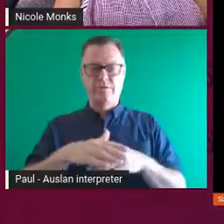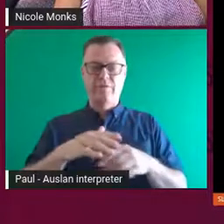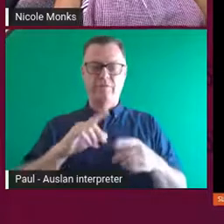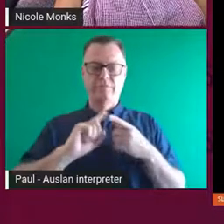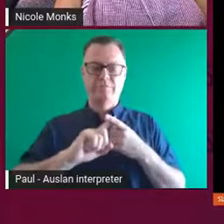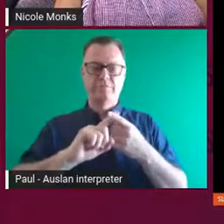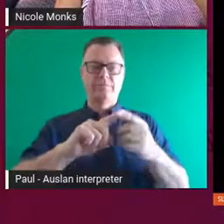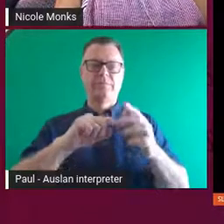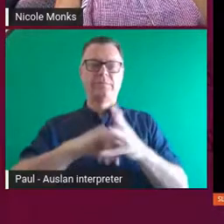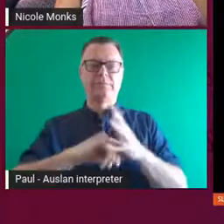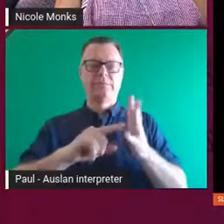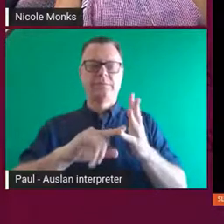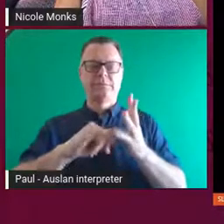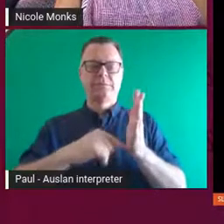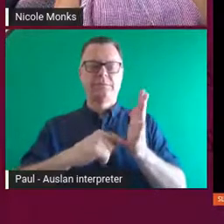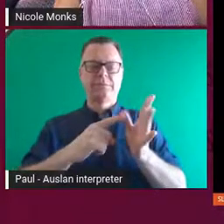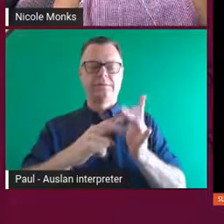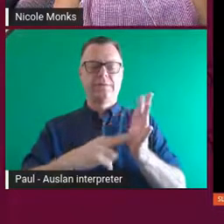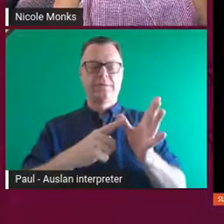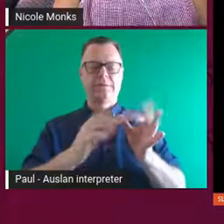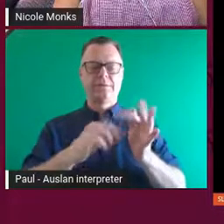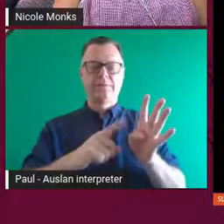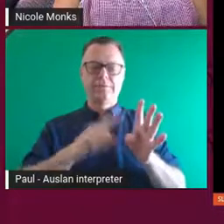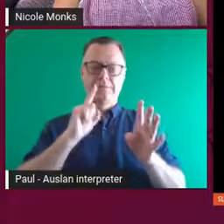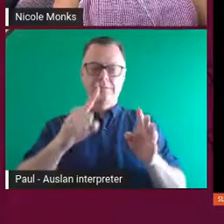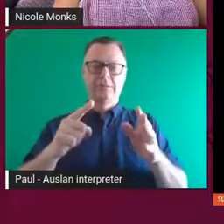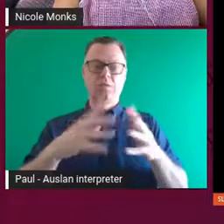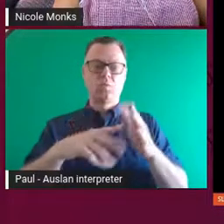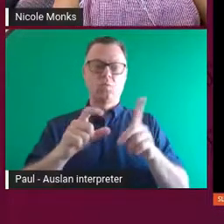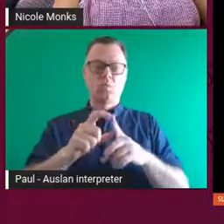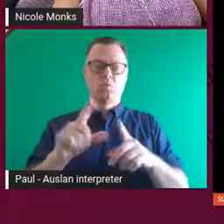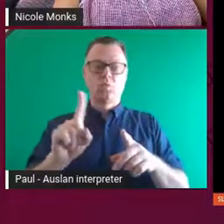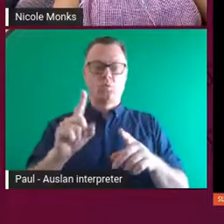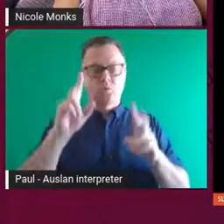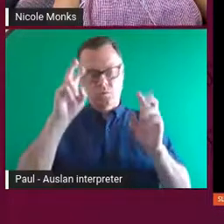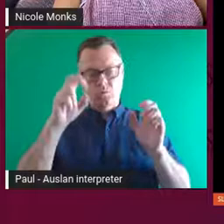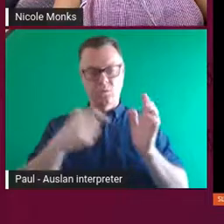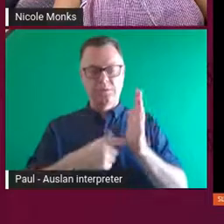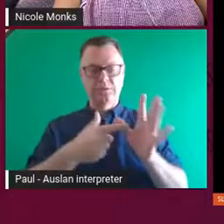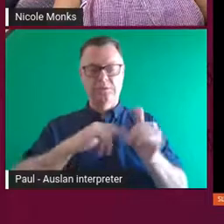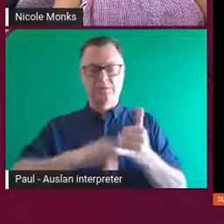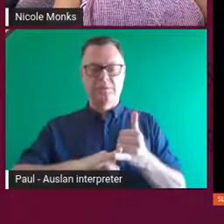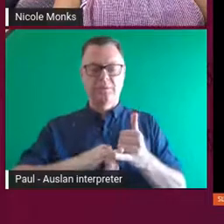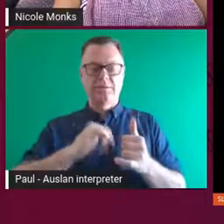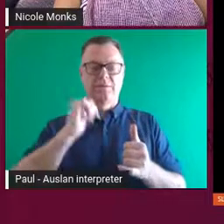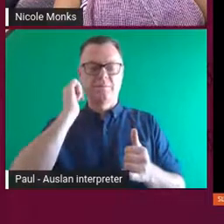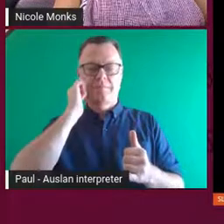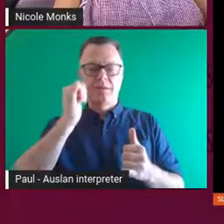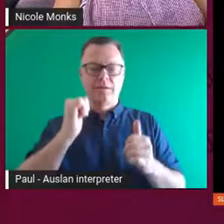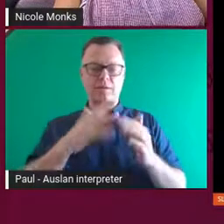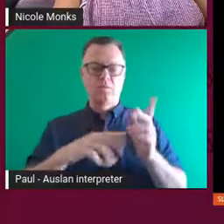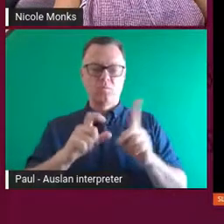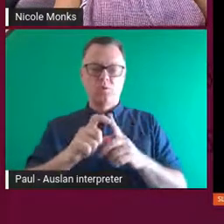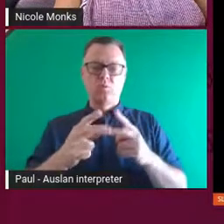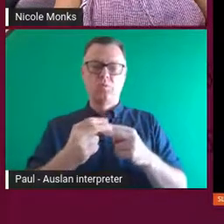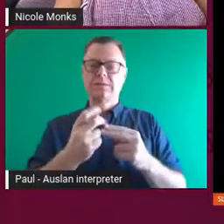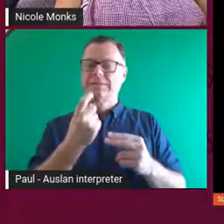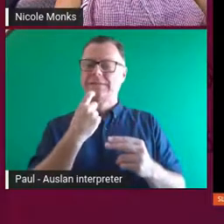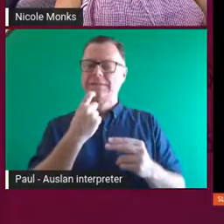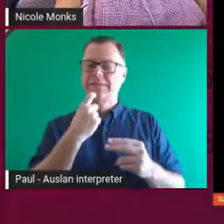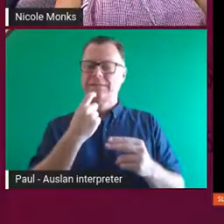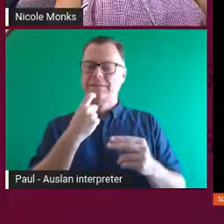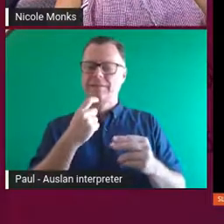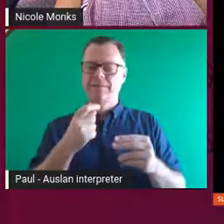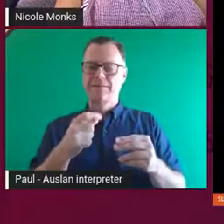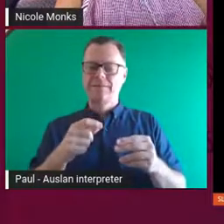So it was Tasmanian blackwood in there and steel. So it was a very sort of strong finish.